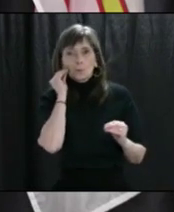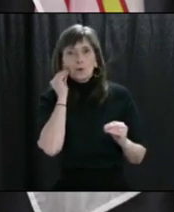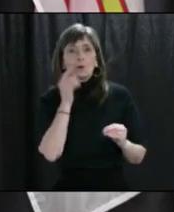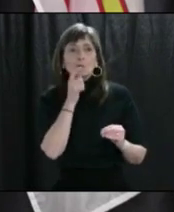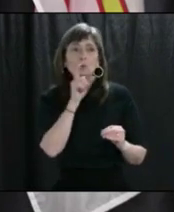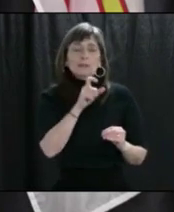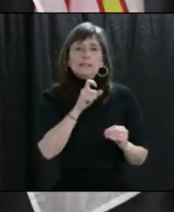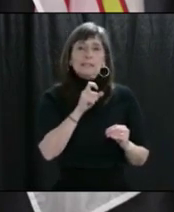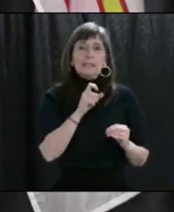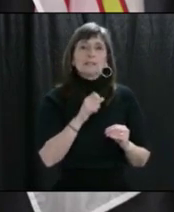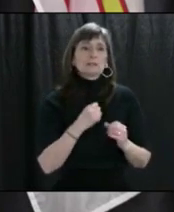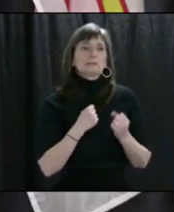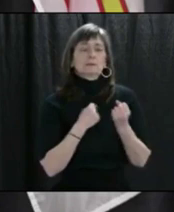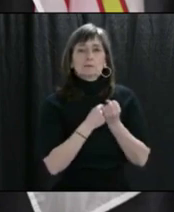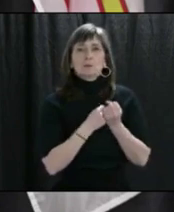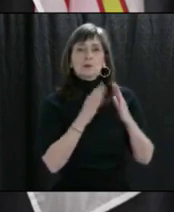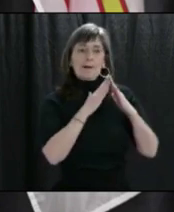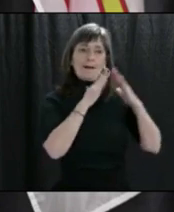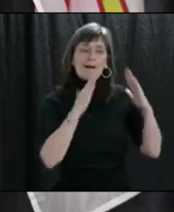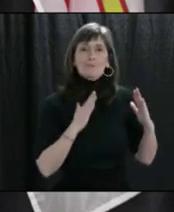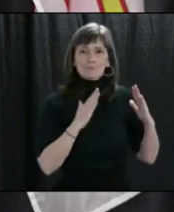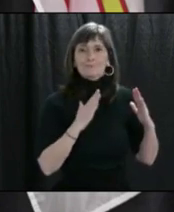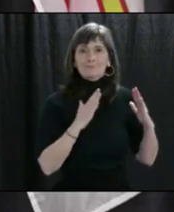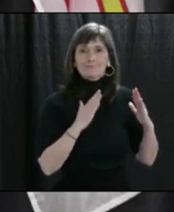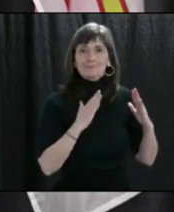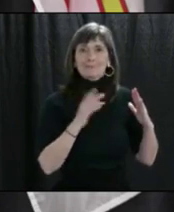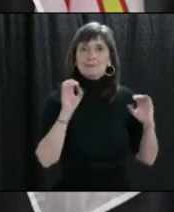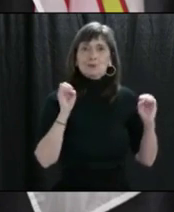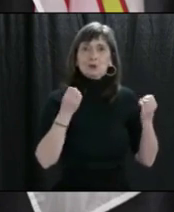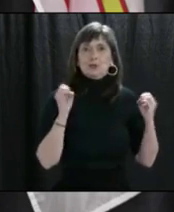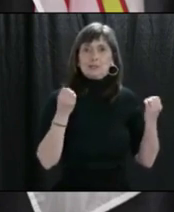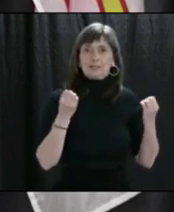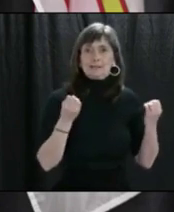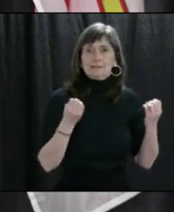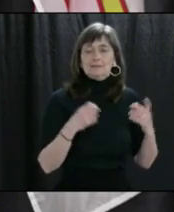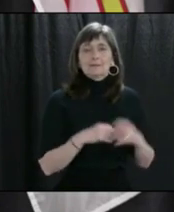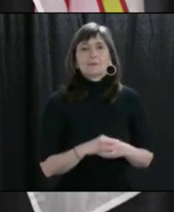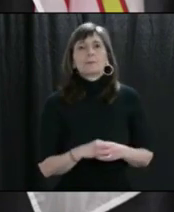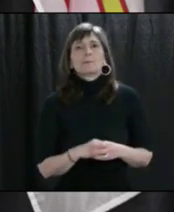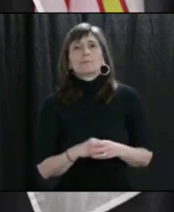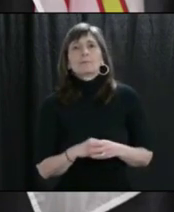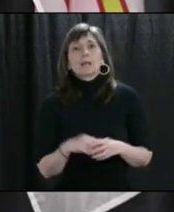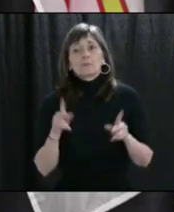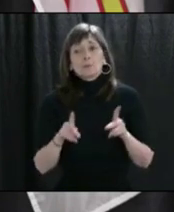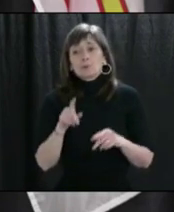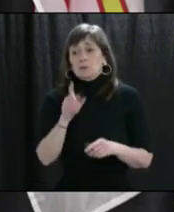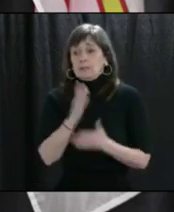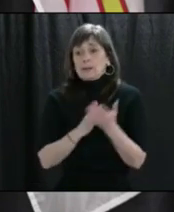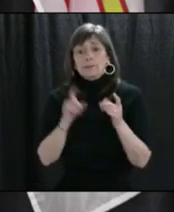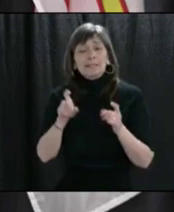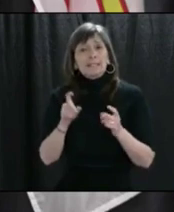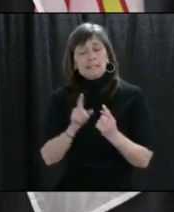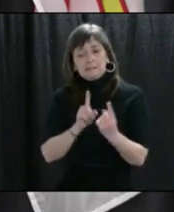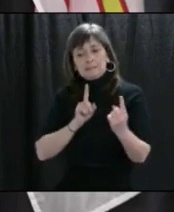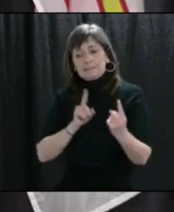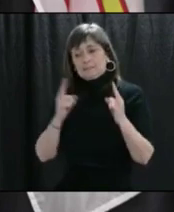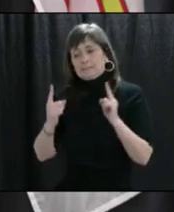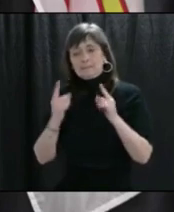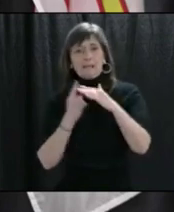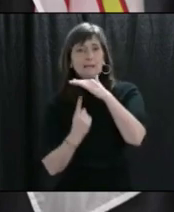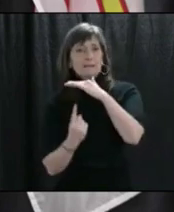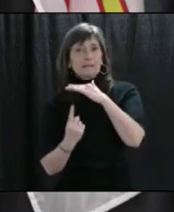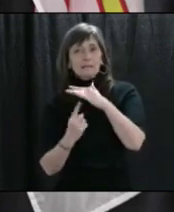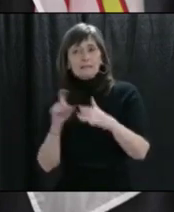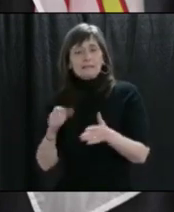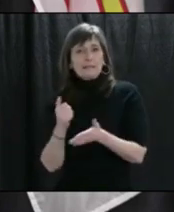providers. Some people that need assistance who support social distancing and physical distancing and self-isolation